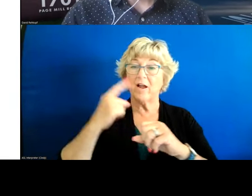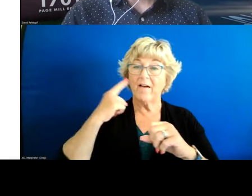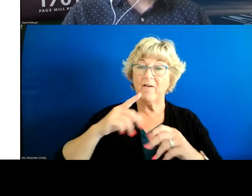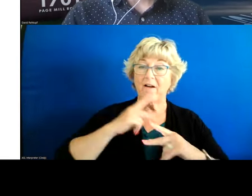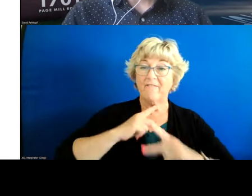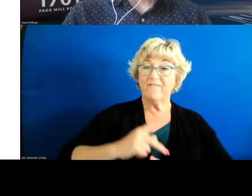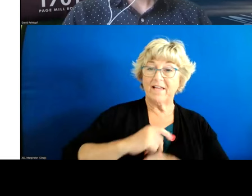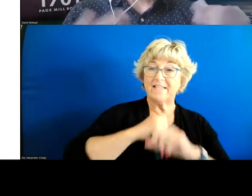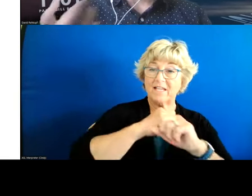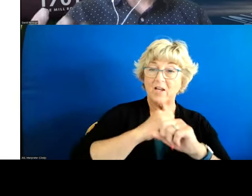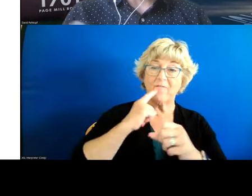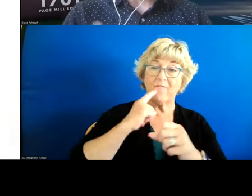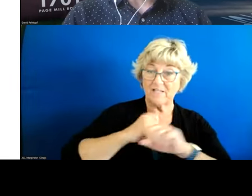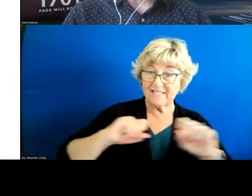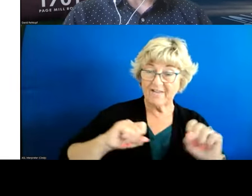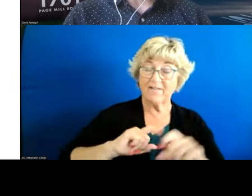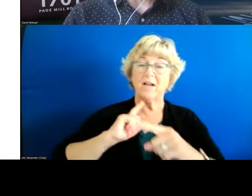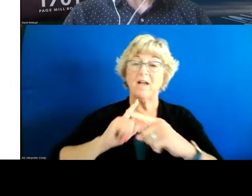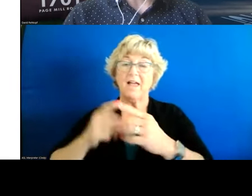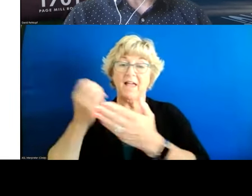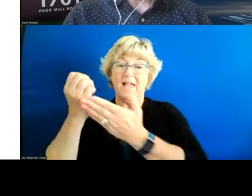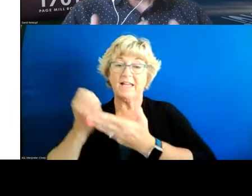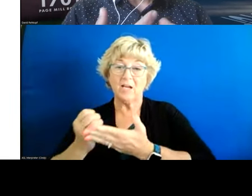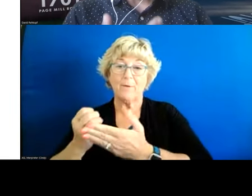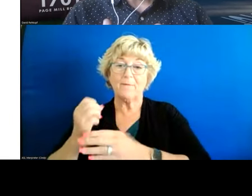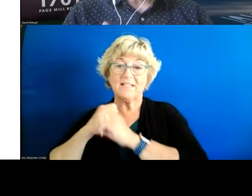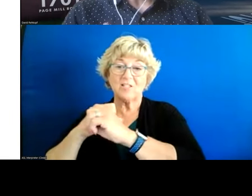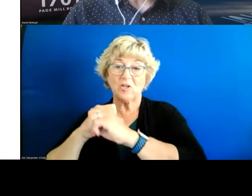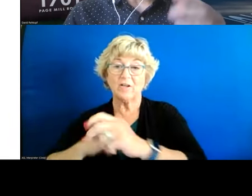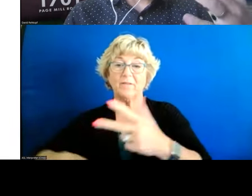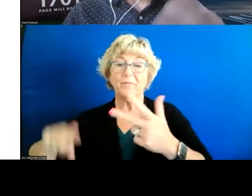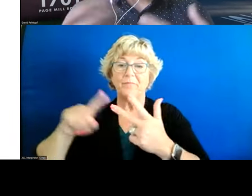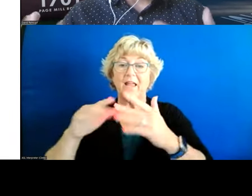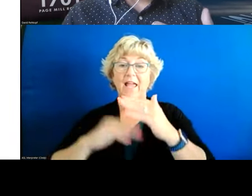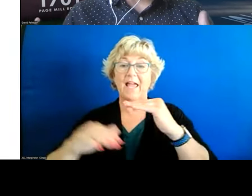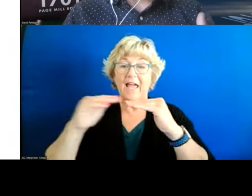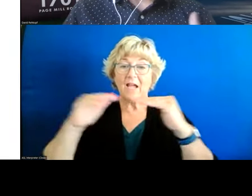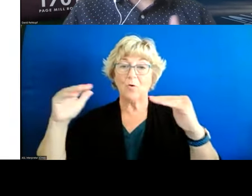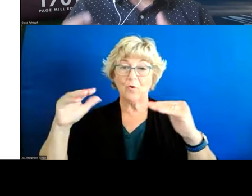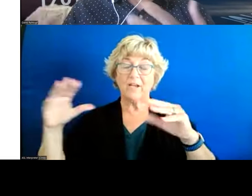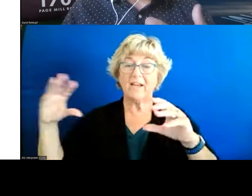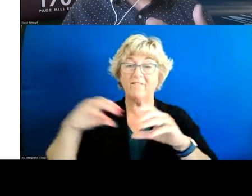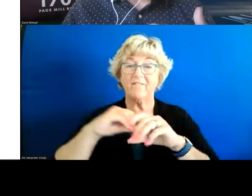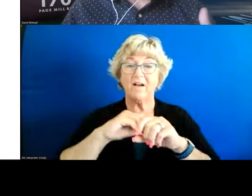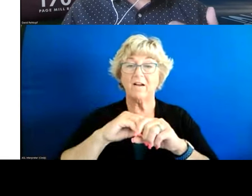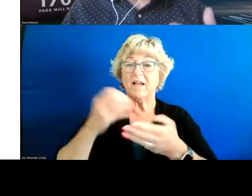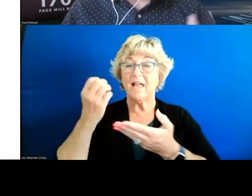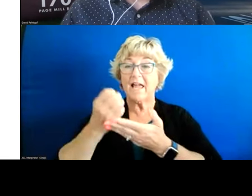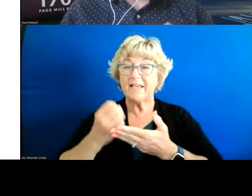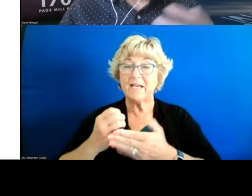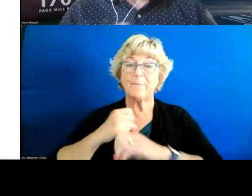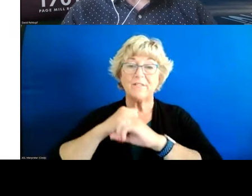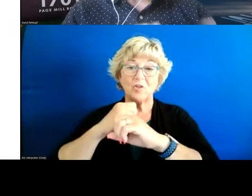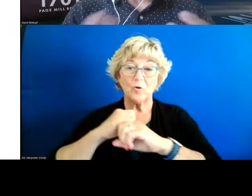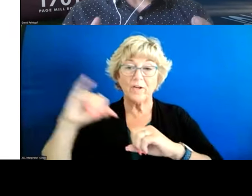security in terms of safety but also economic security equity so that does involve economic security as